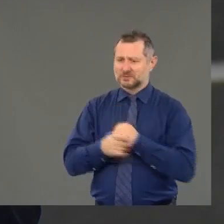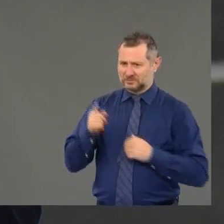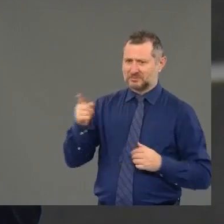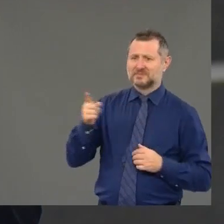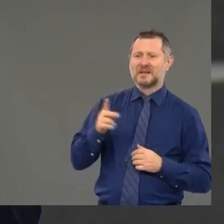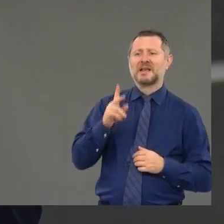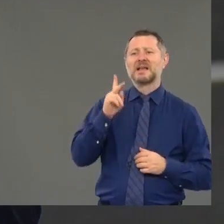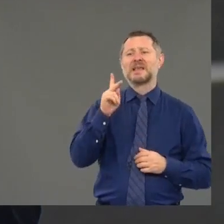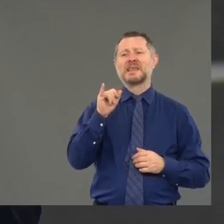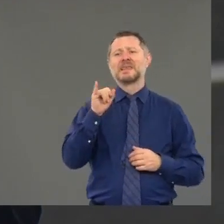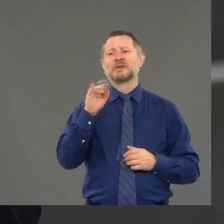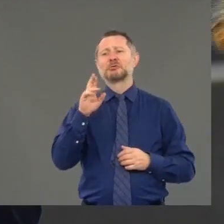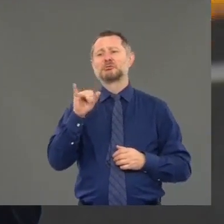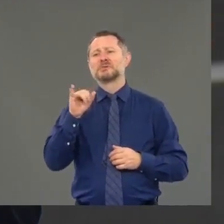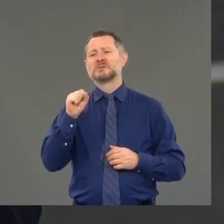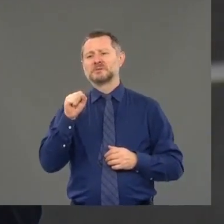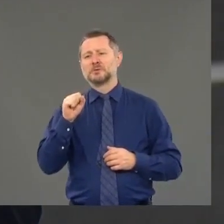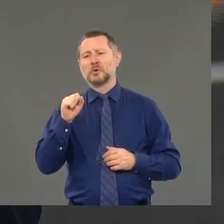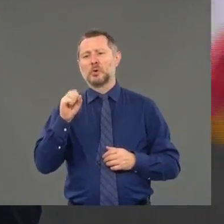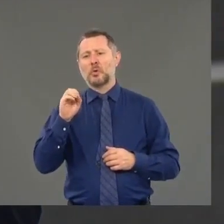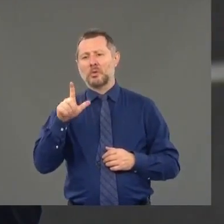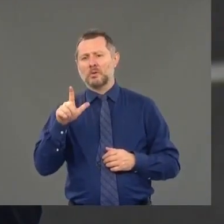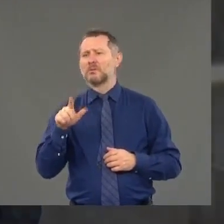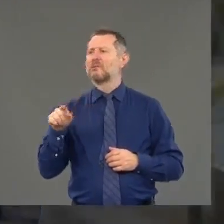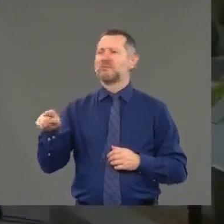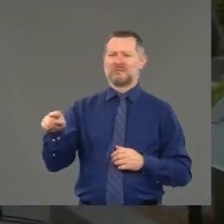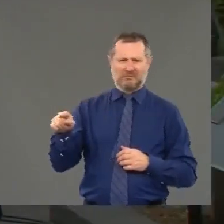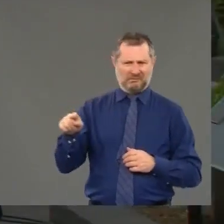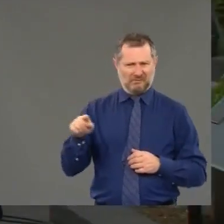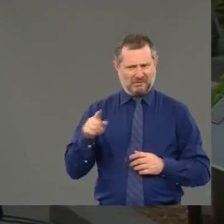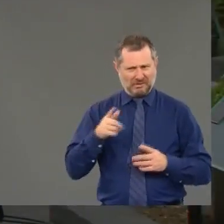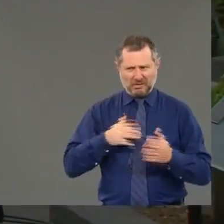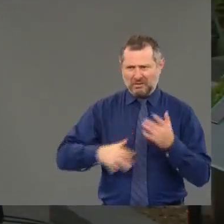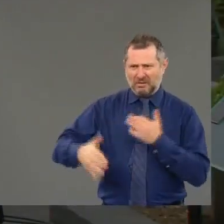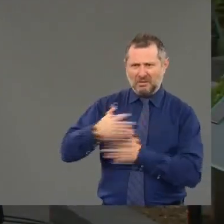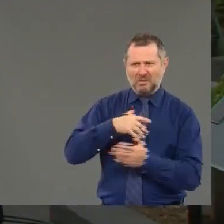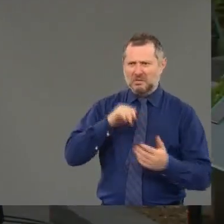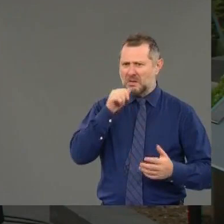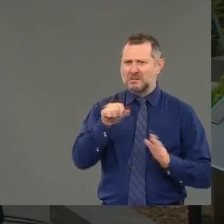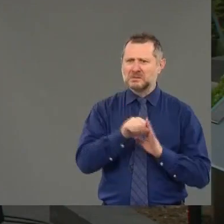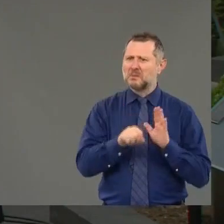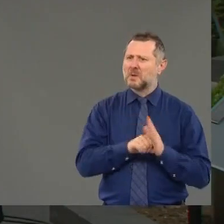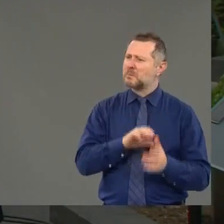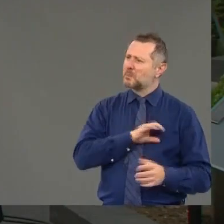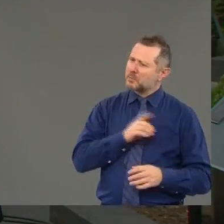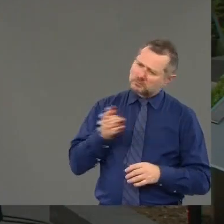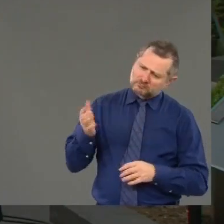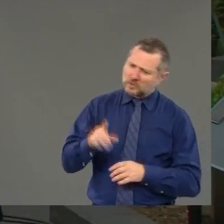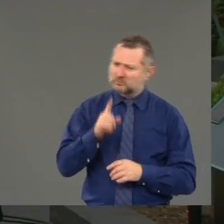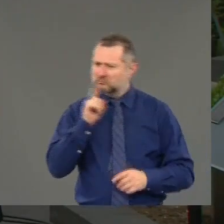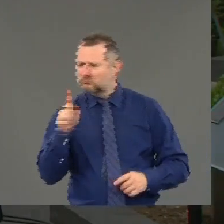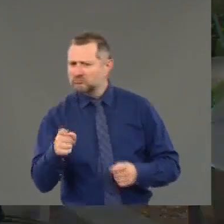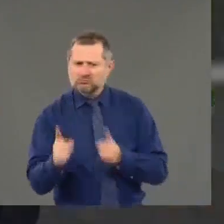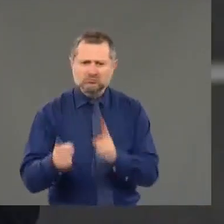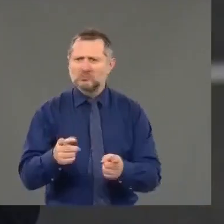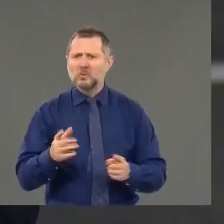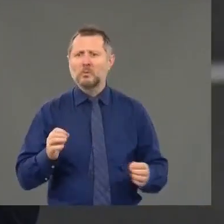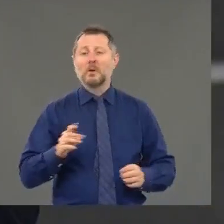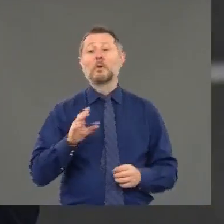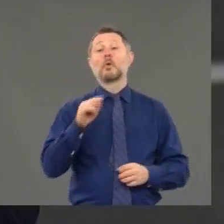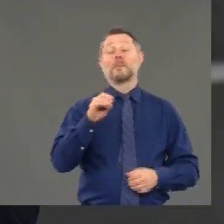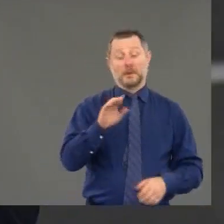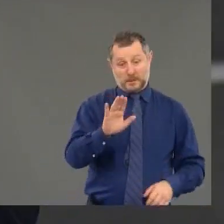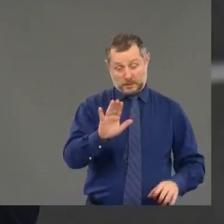state police's jurisdiction. Why isn't state police enforcing your executive order? Well, first, local